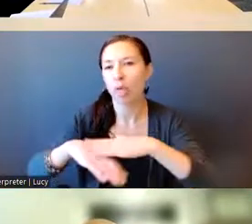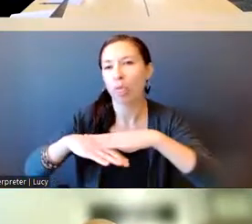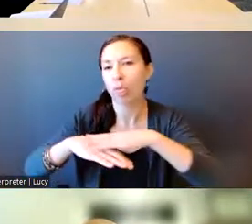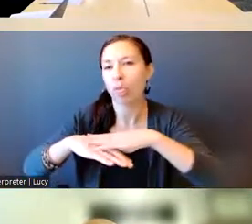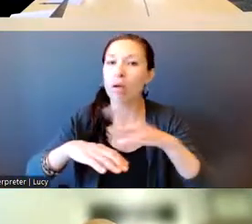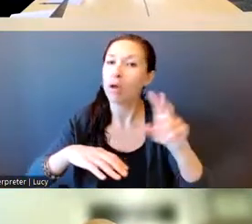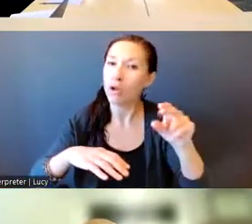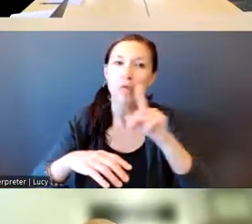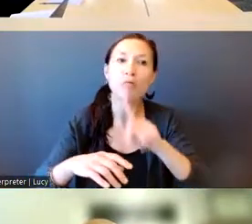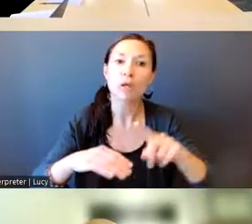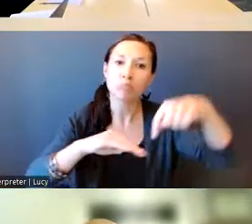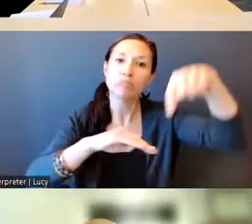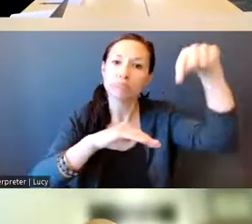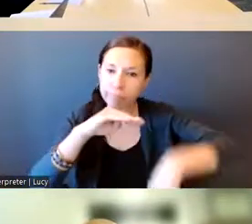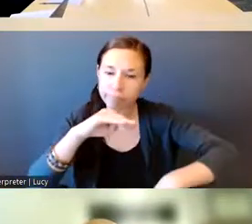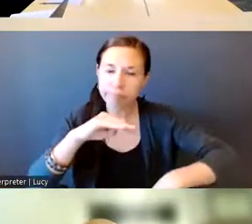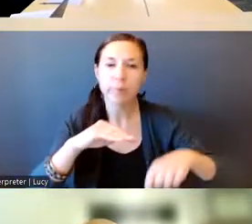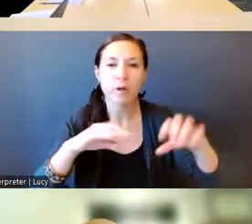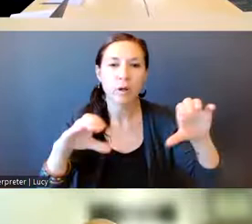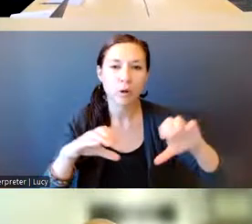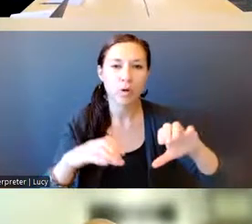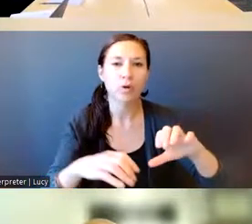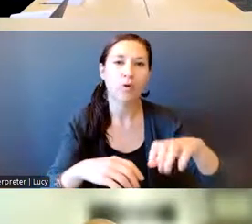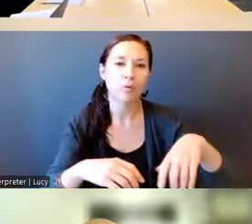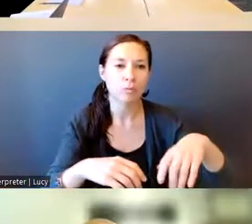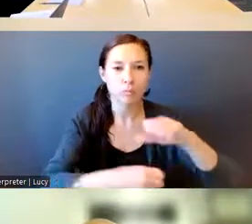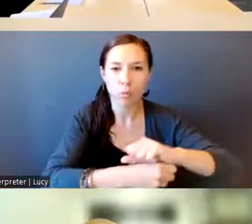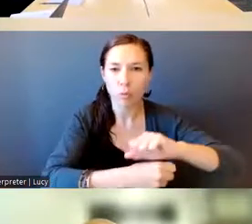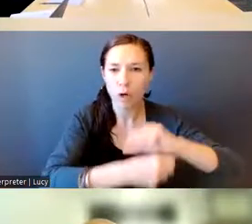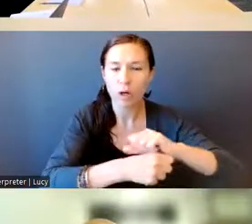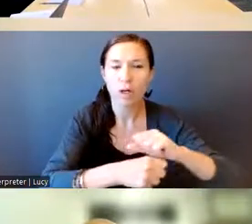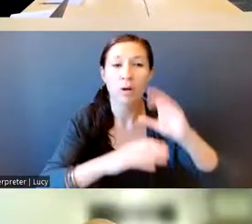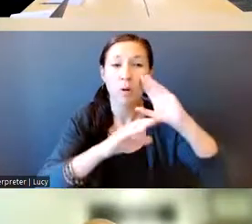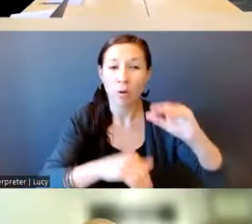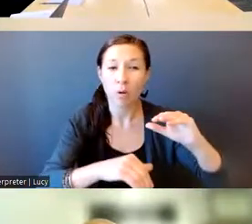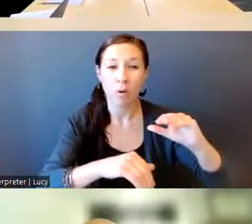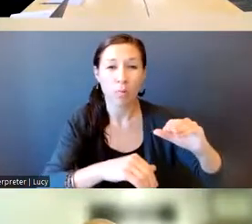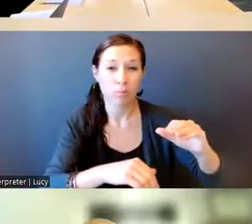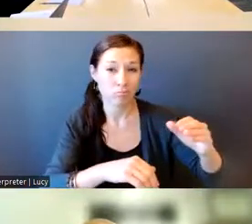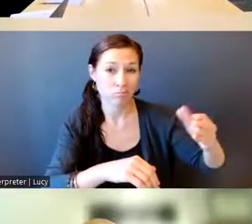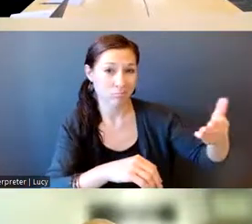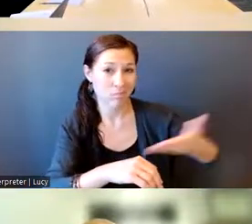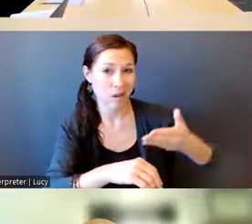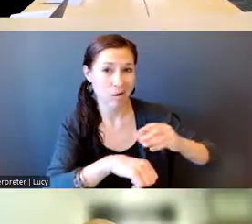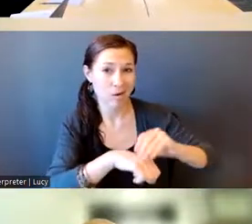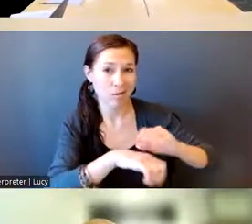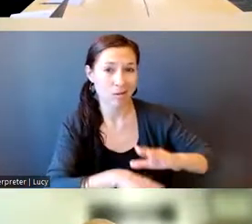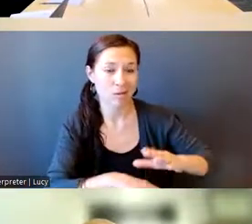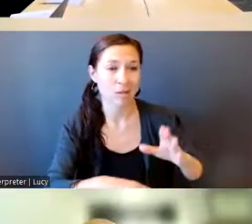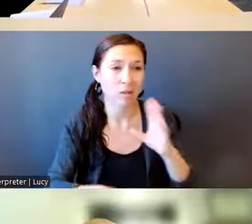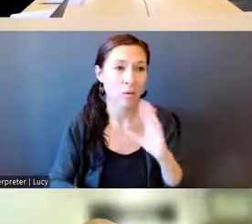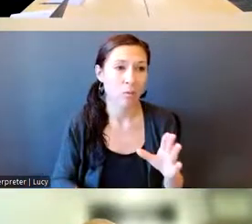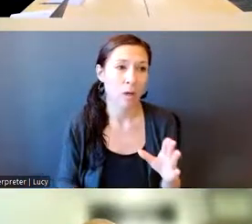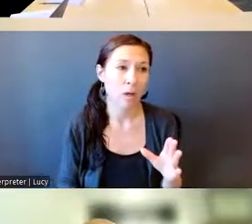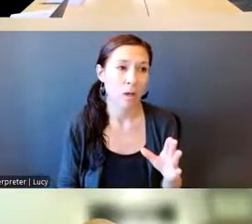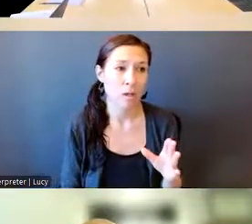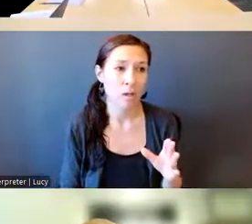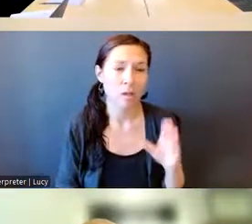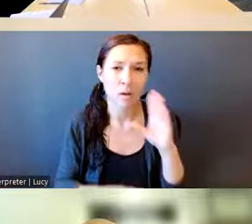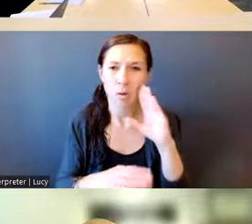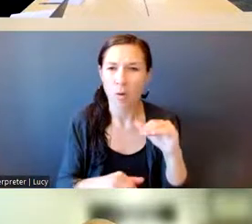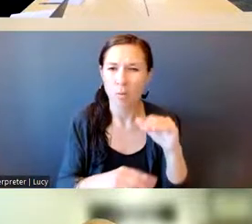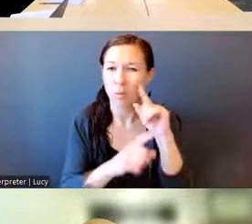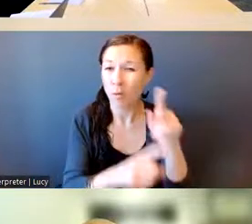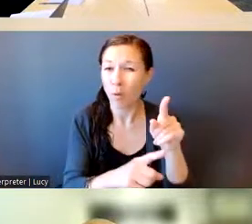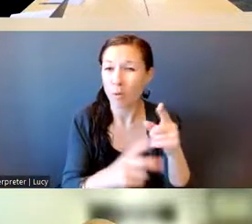behind the work. And so we're hoping to have that consultant start. And I believe, I think our start date we have for them